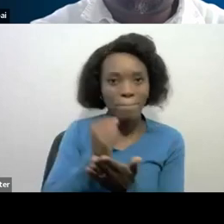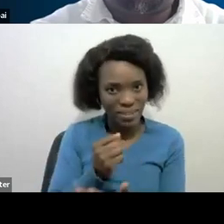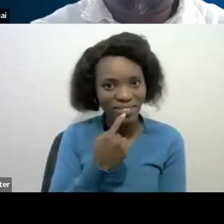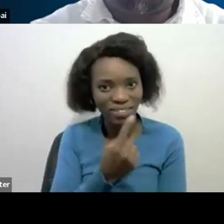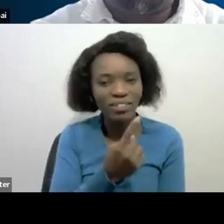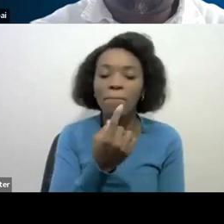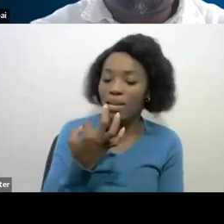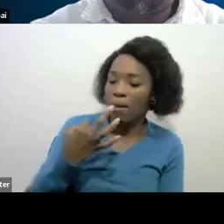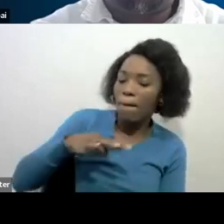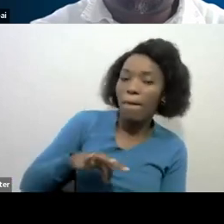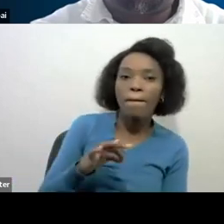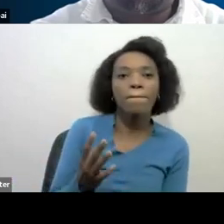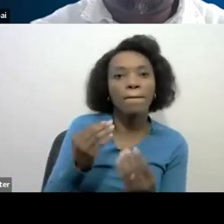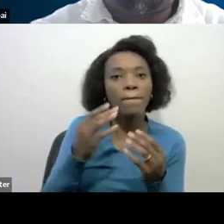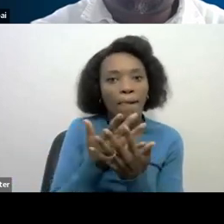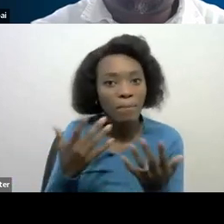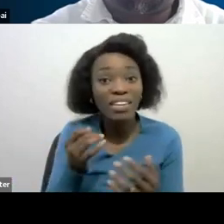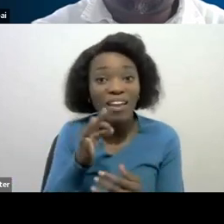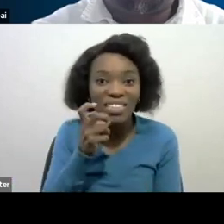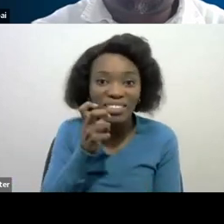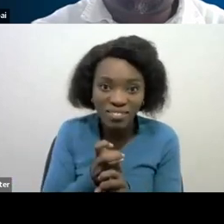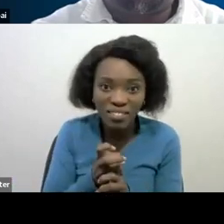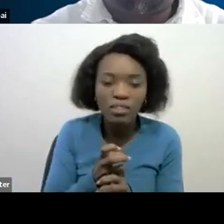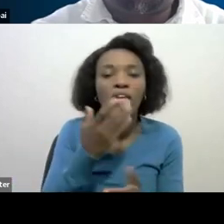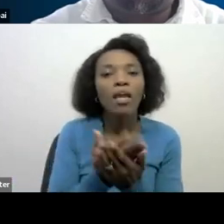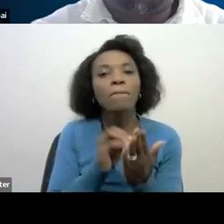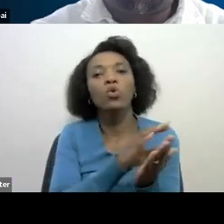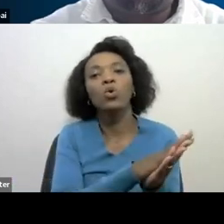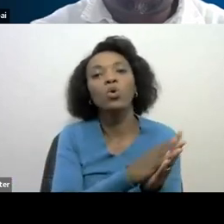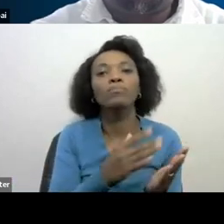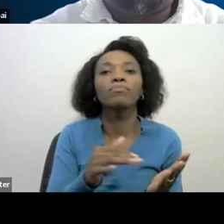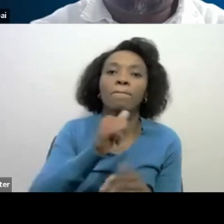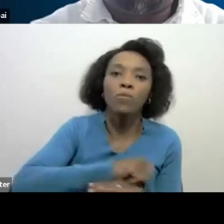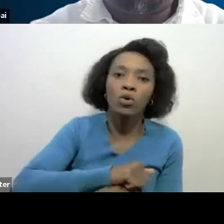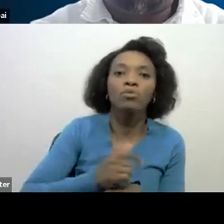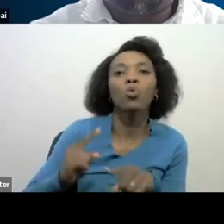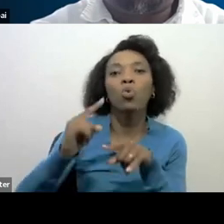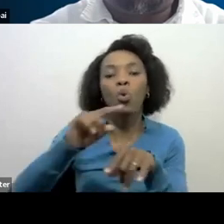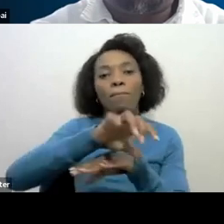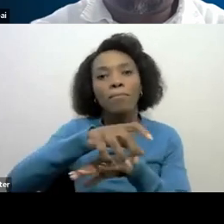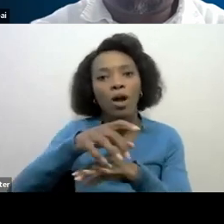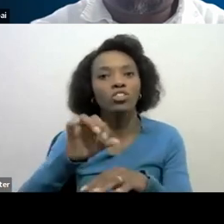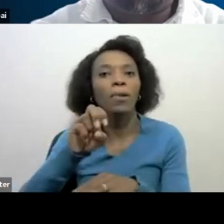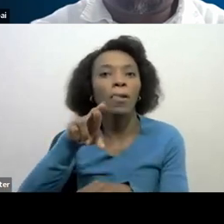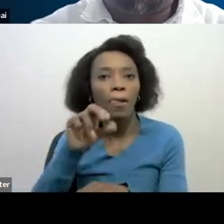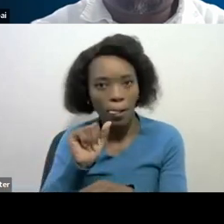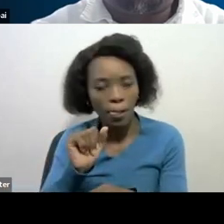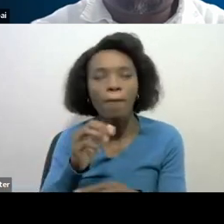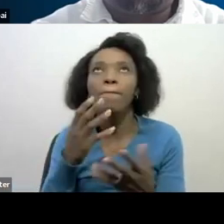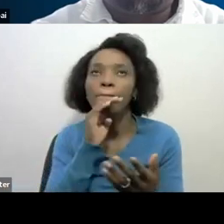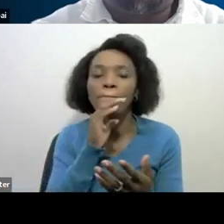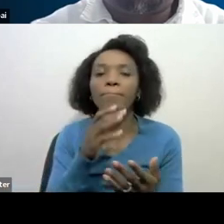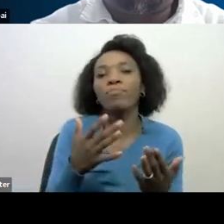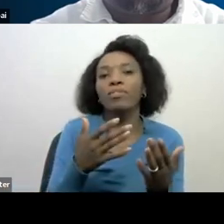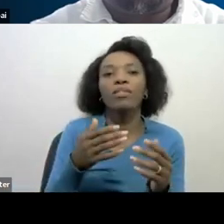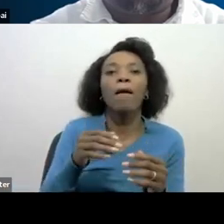received. If you're begging to do that you can book an appointment go to the service branch bring in your three months or 12 months